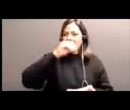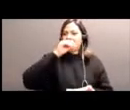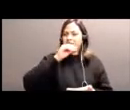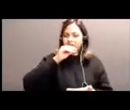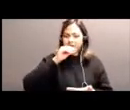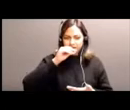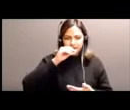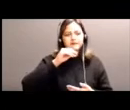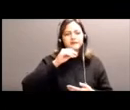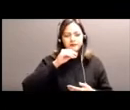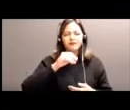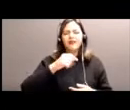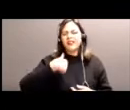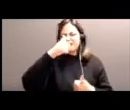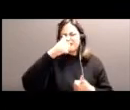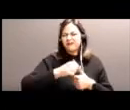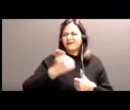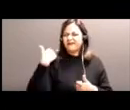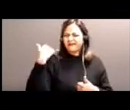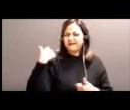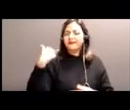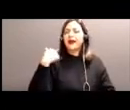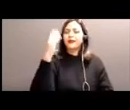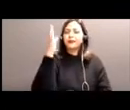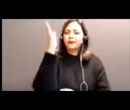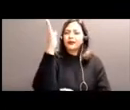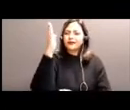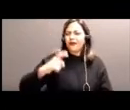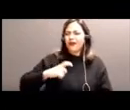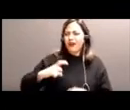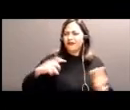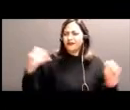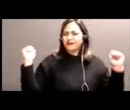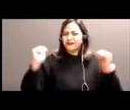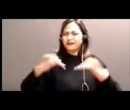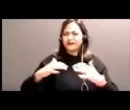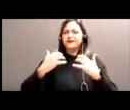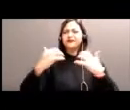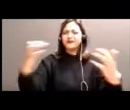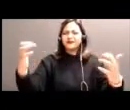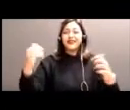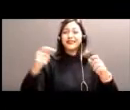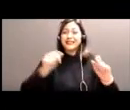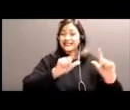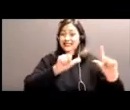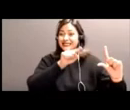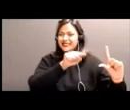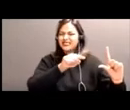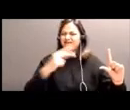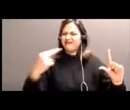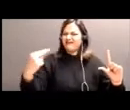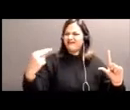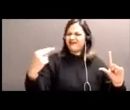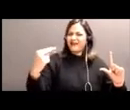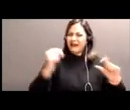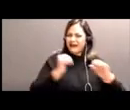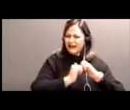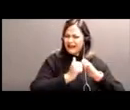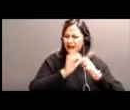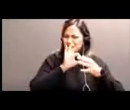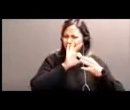And when I put this slide in here. a lot of people say, well, Deb, how does this relate? Well, I always refer to